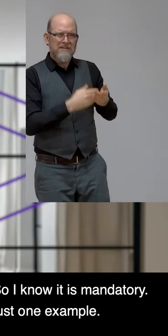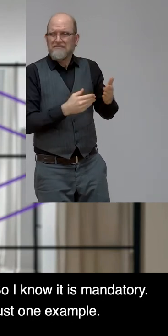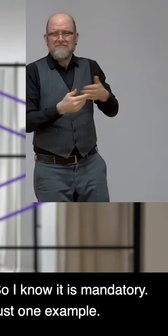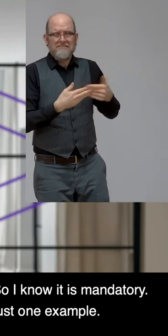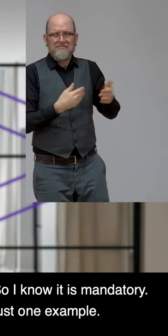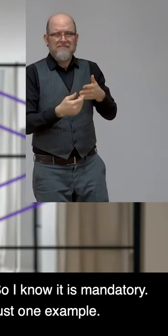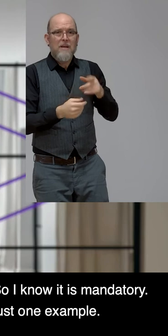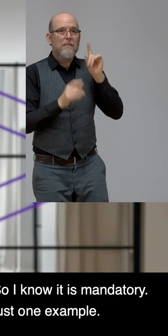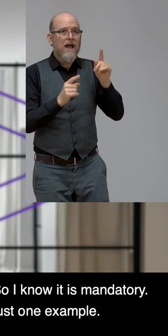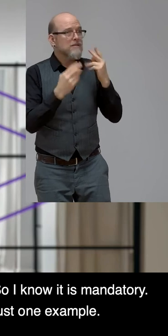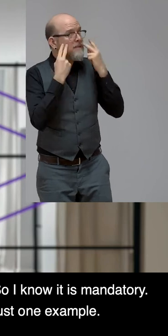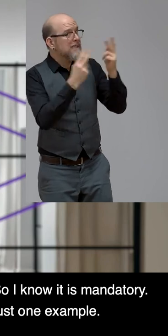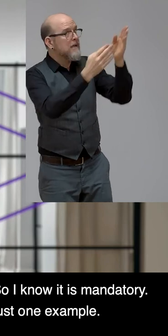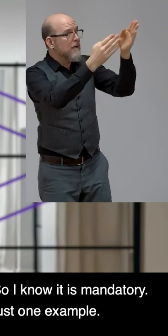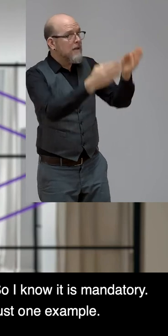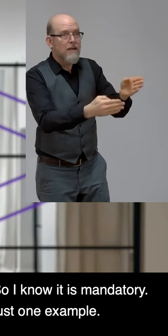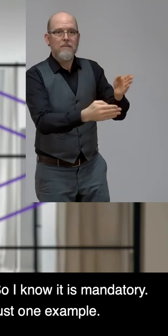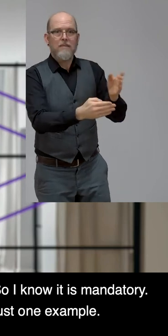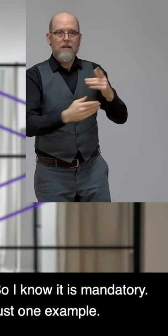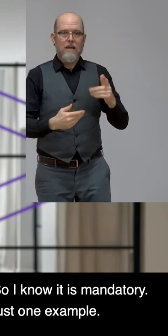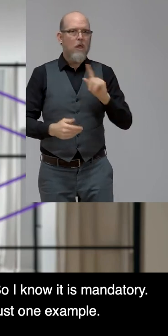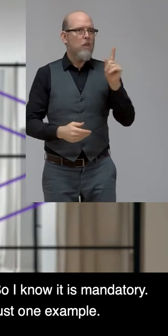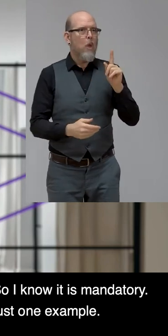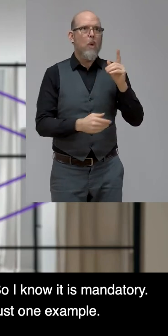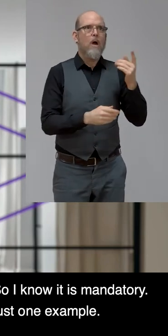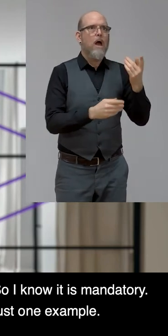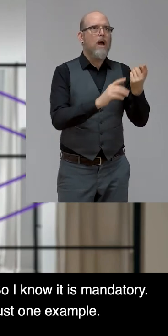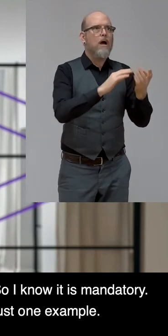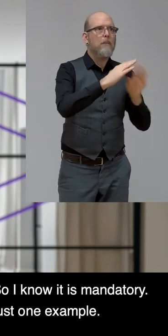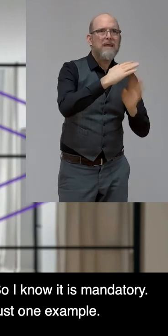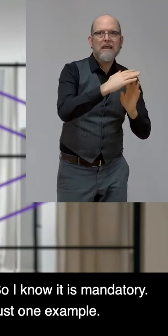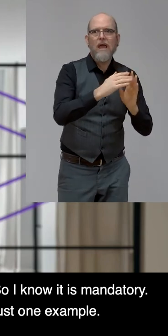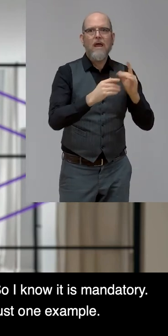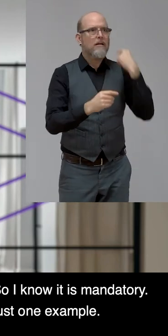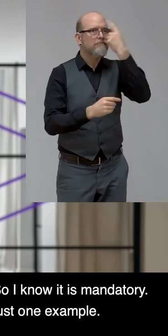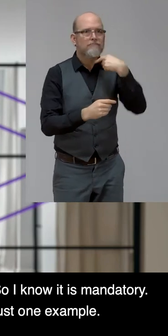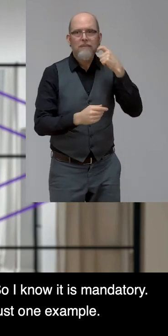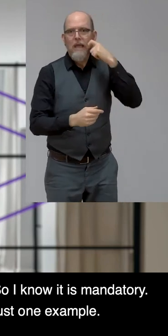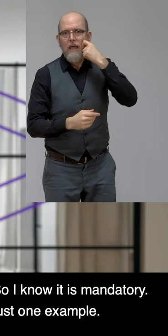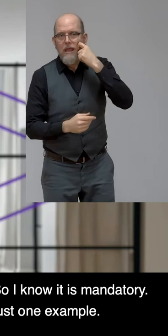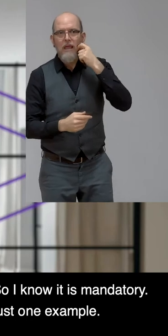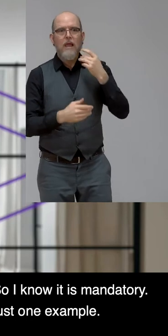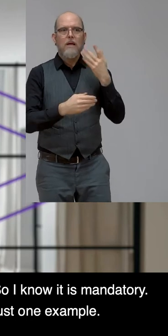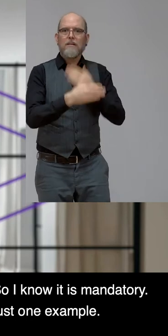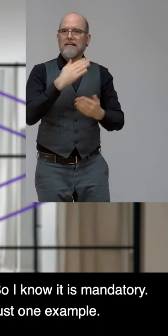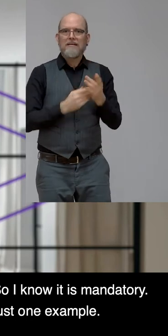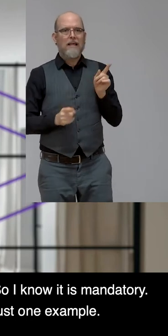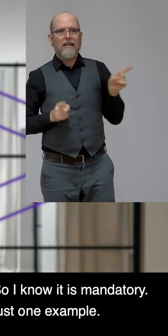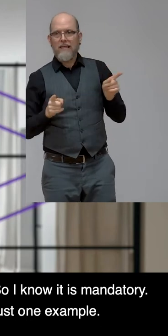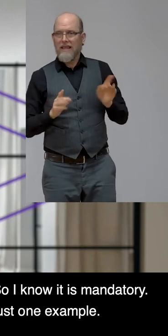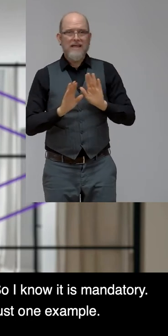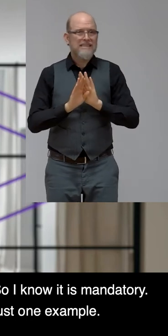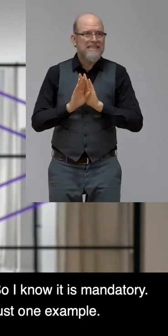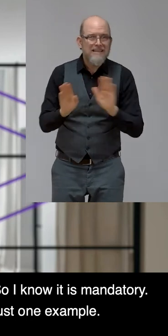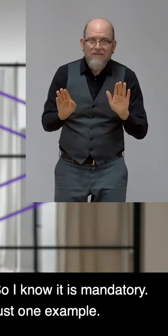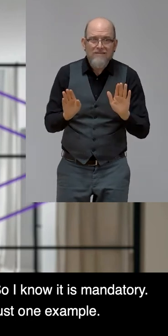people. So I know it is mandatory. We all have to take unconscious bias